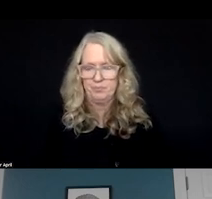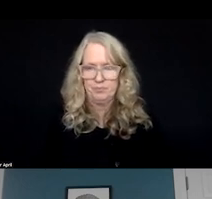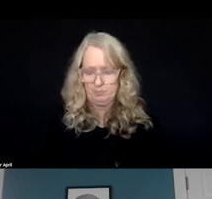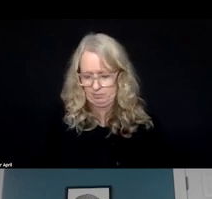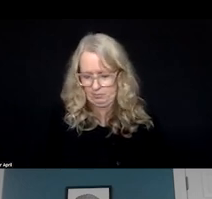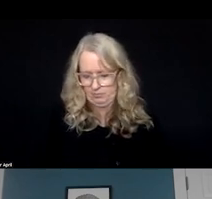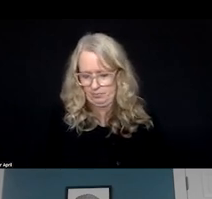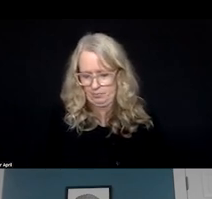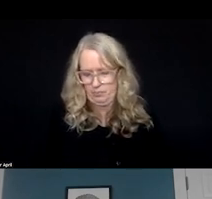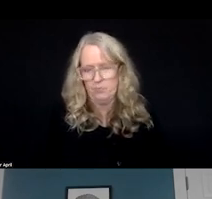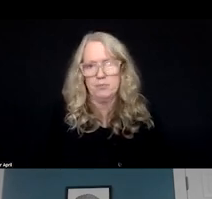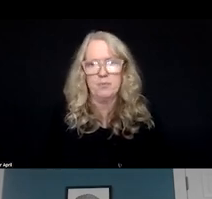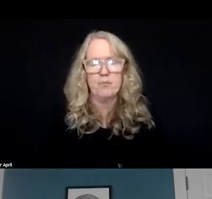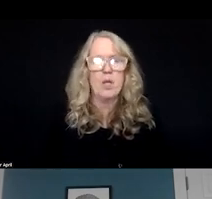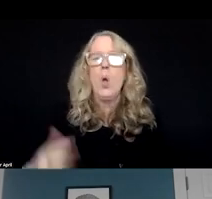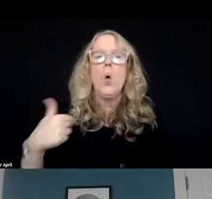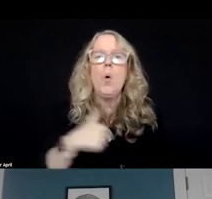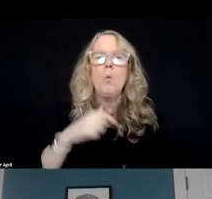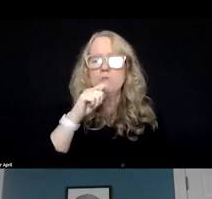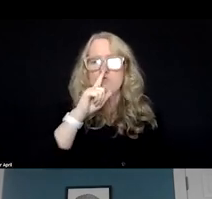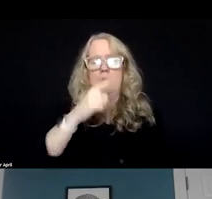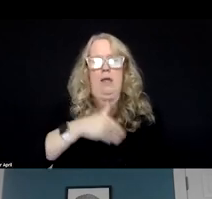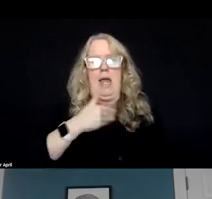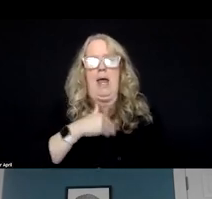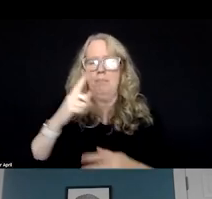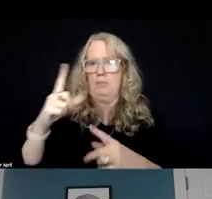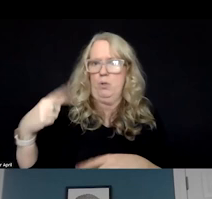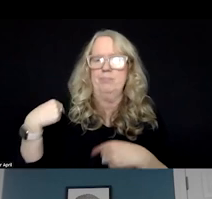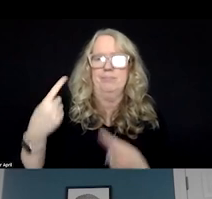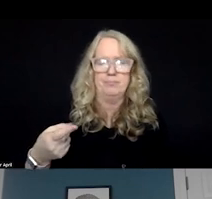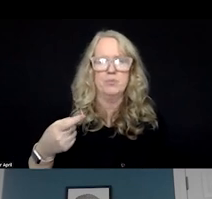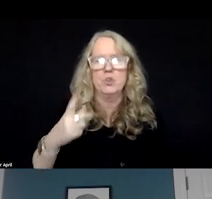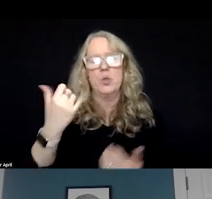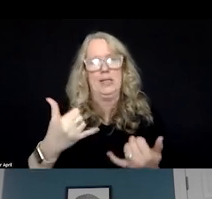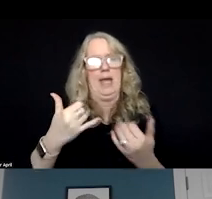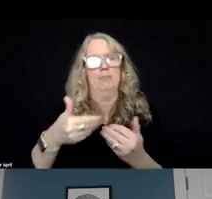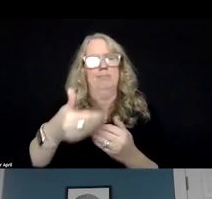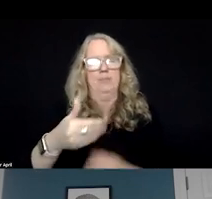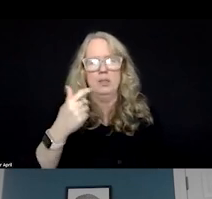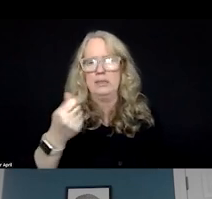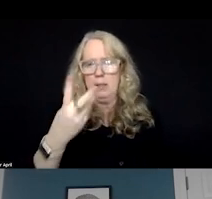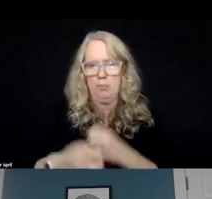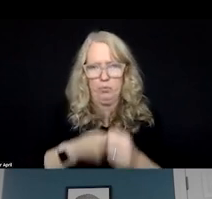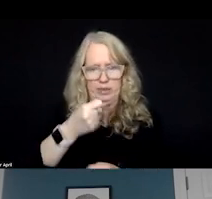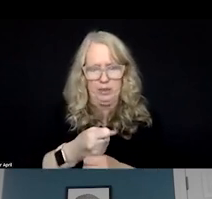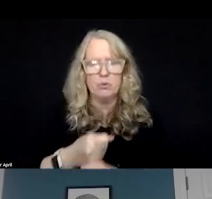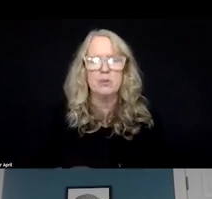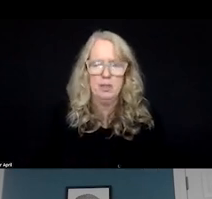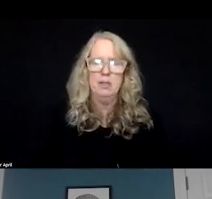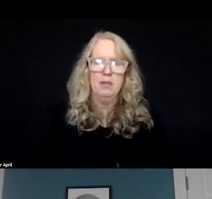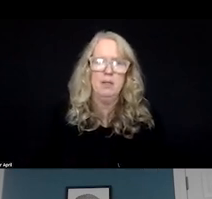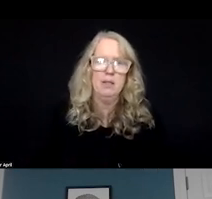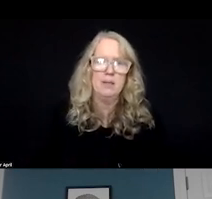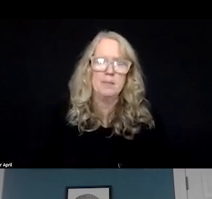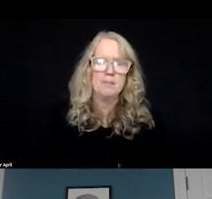So, again, we weren't really happy with where we were. So, fast forward, now we're a couple of years old. And